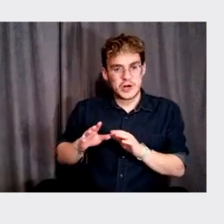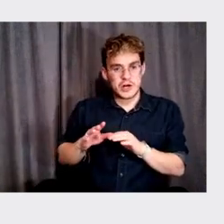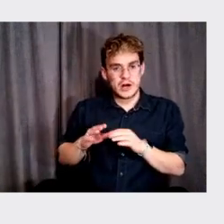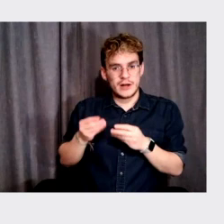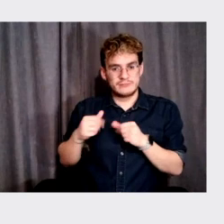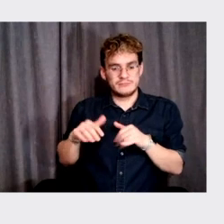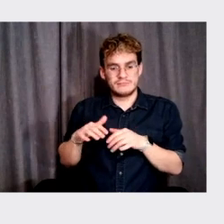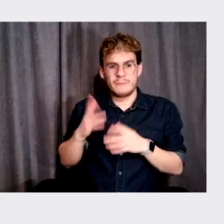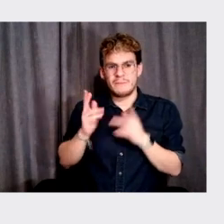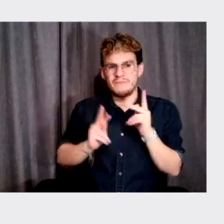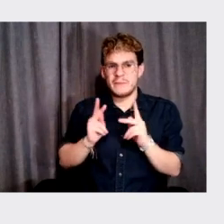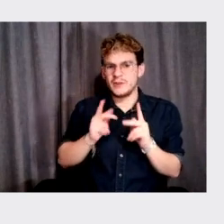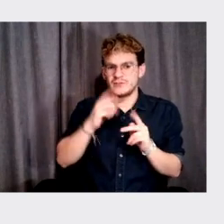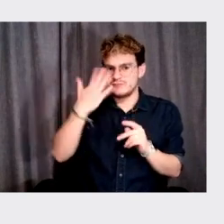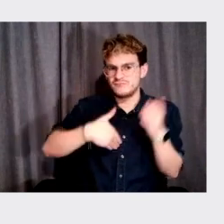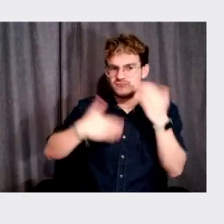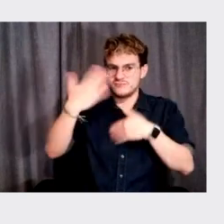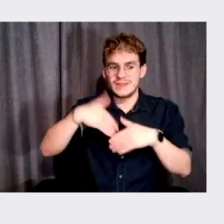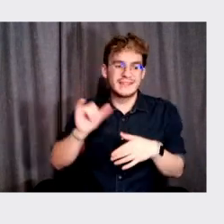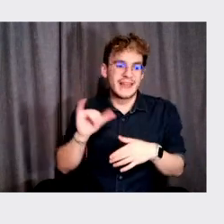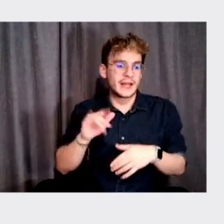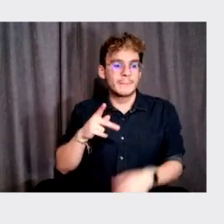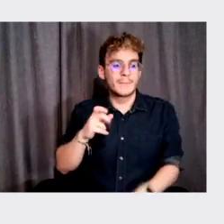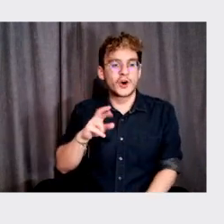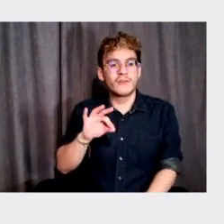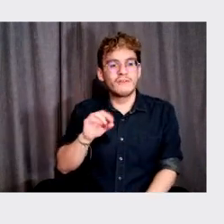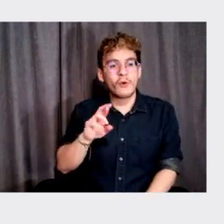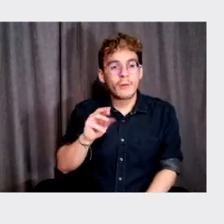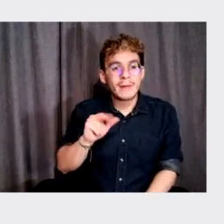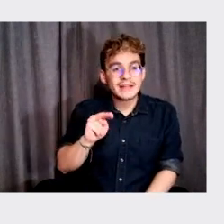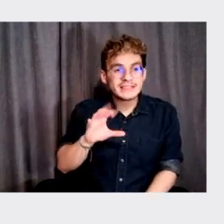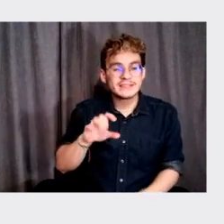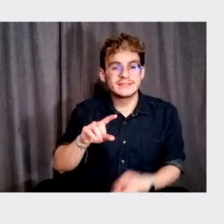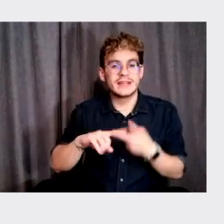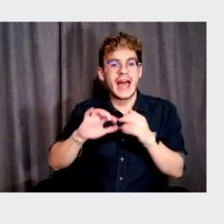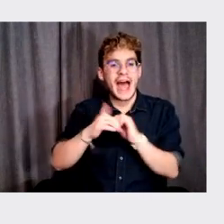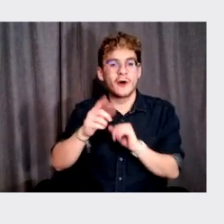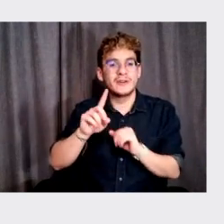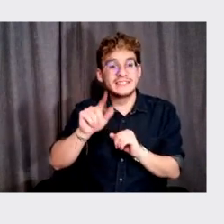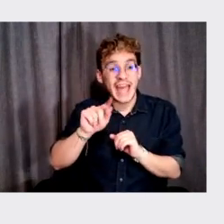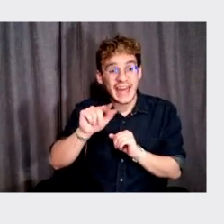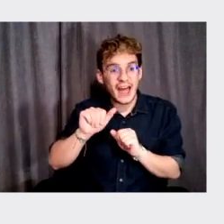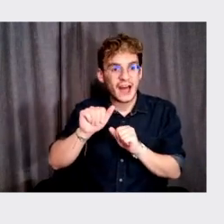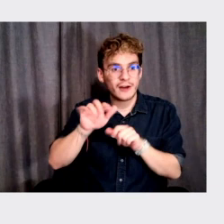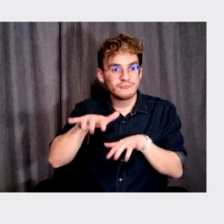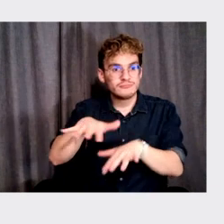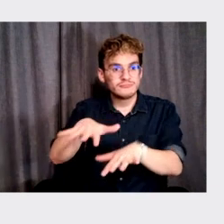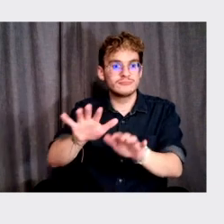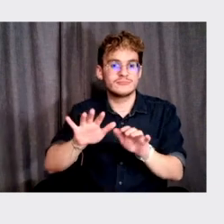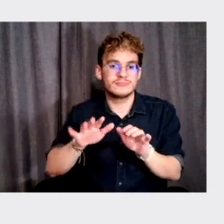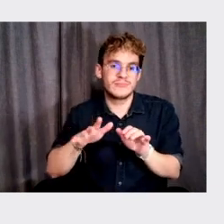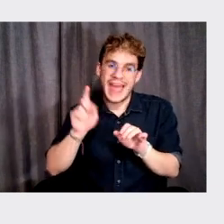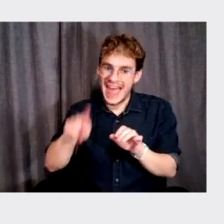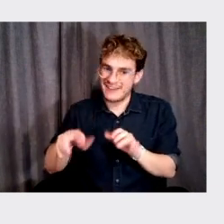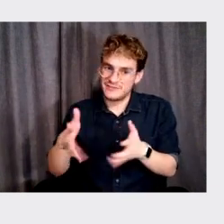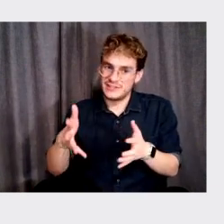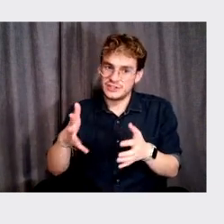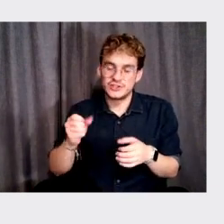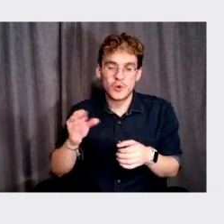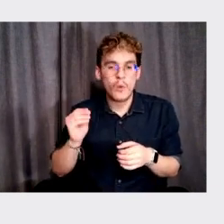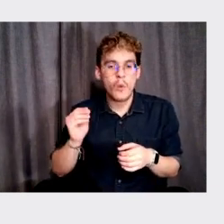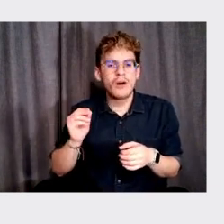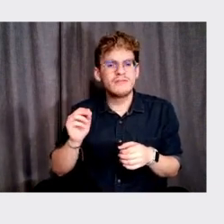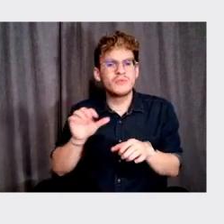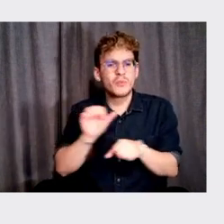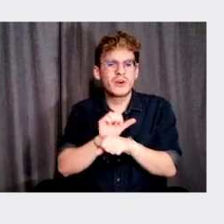so visible to people. Now there's things like performance and, and how the data is accurate and things like that, that have to be done too. So